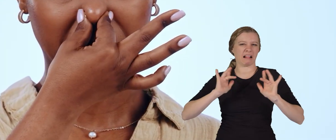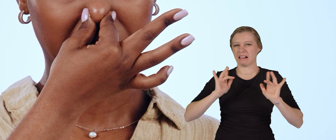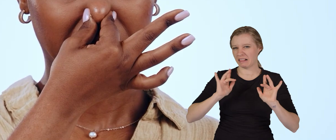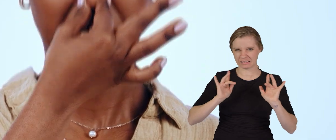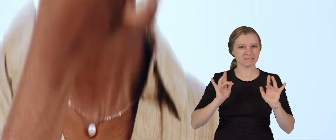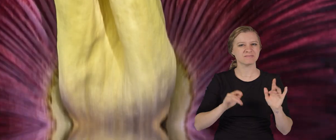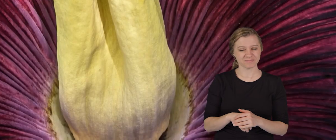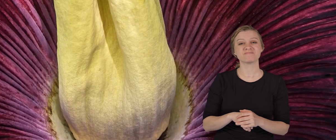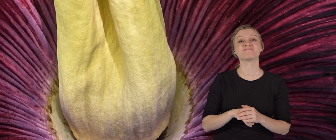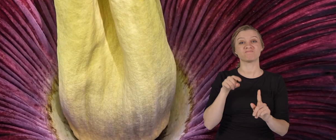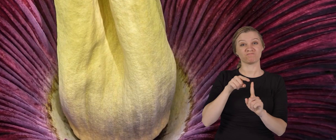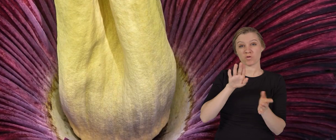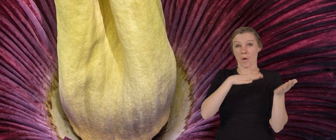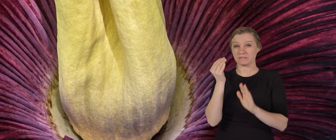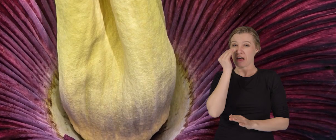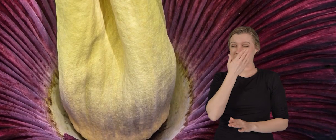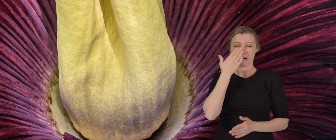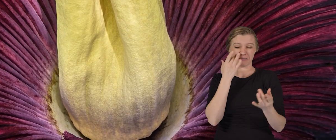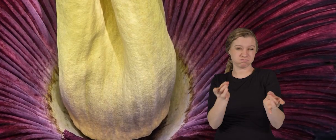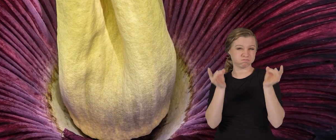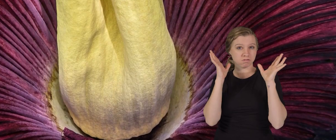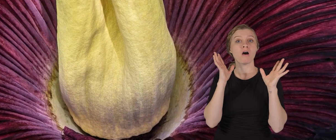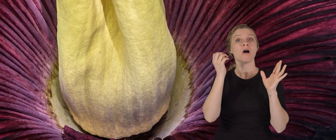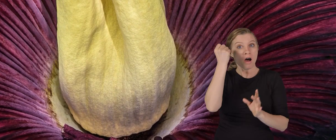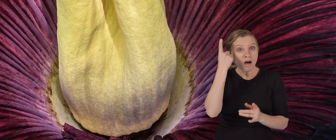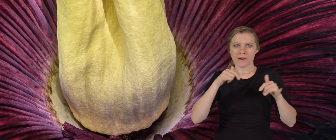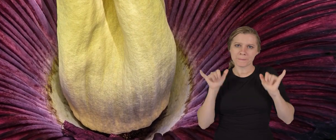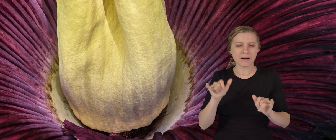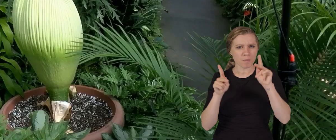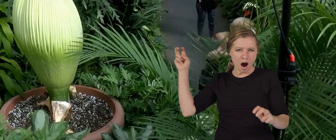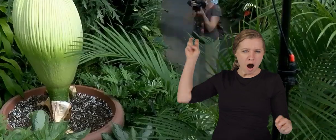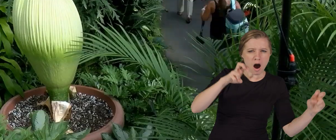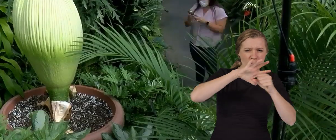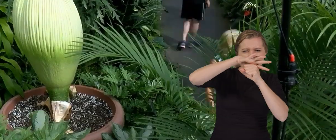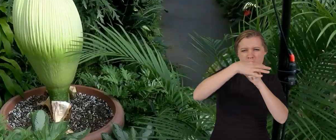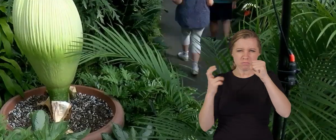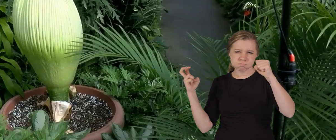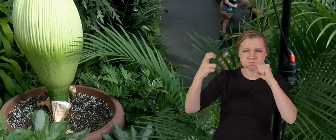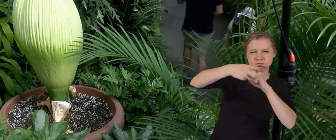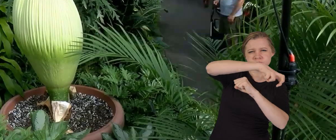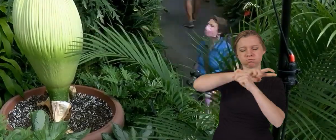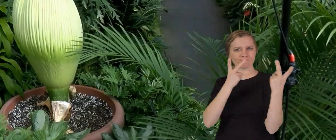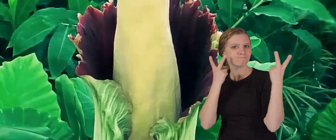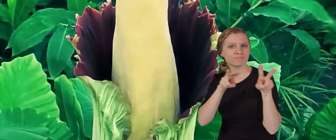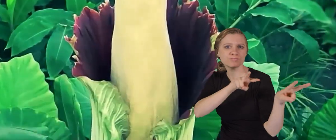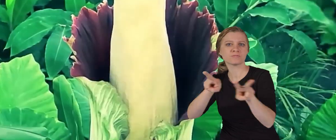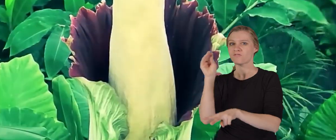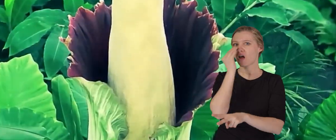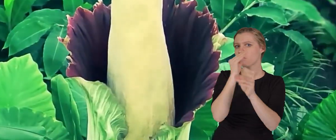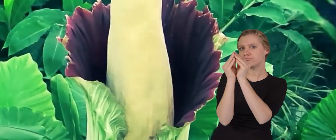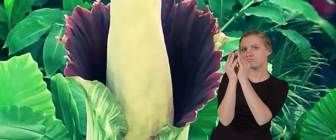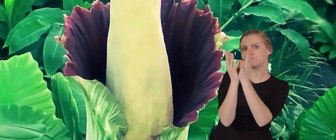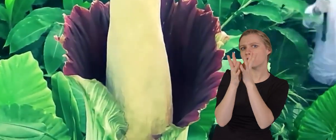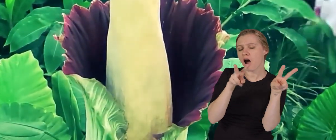Yuck. Even though corpse flowers do not smell very good, people travel from all over the world to come